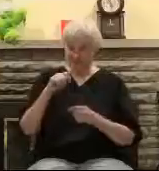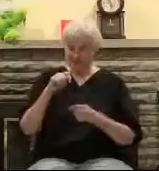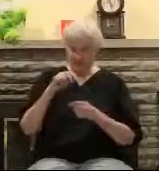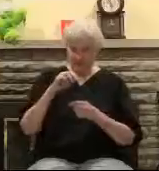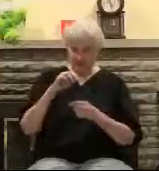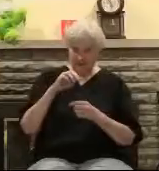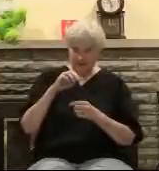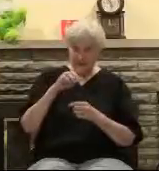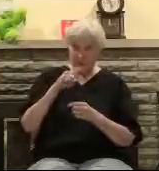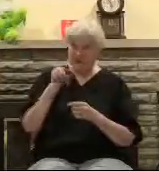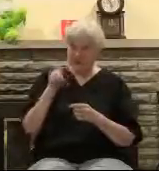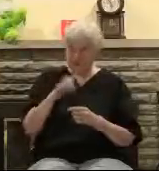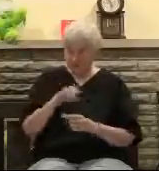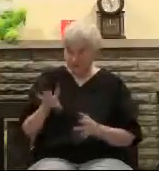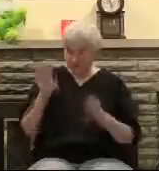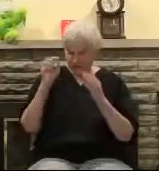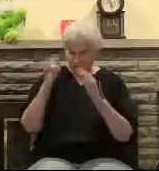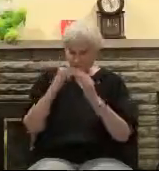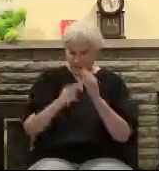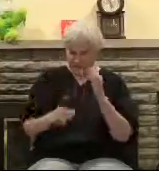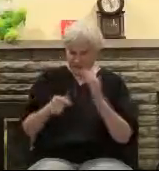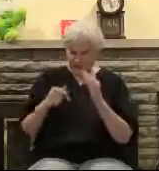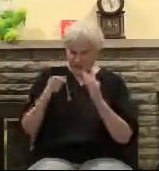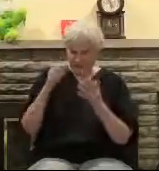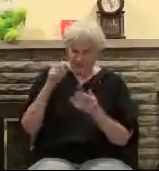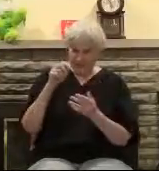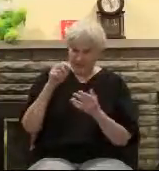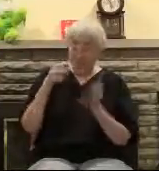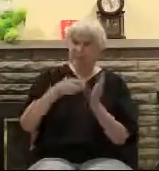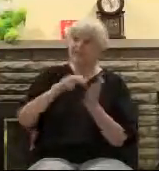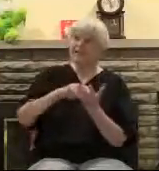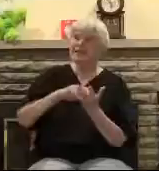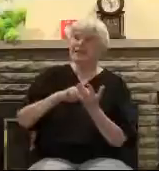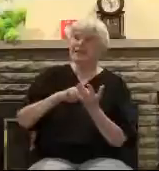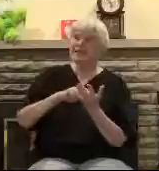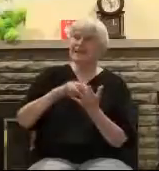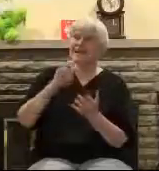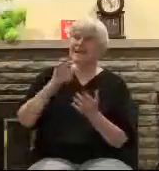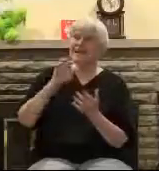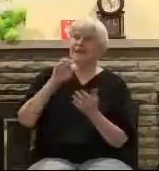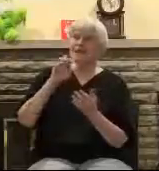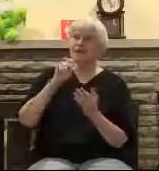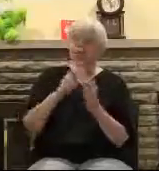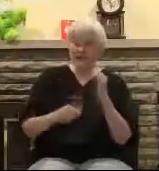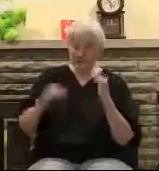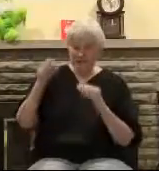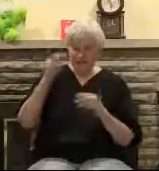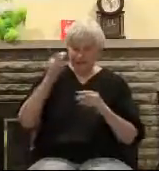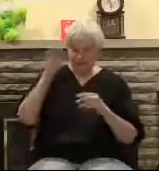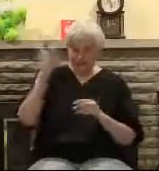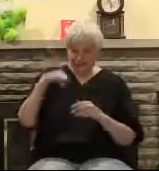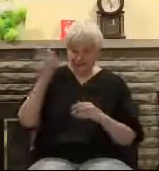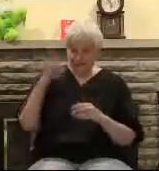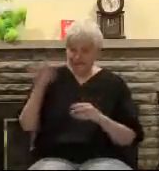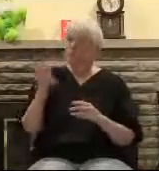It's like you see these TV preachers and they're always preaching that seed faith offering. What's in it for them? Plenty. New cars,